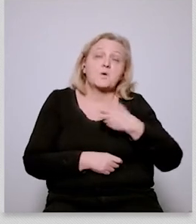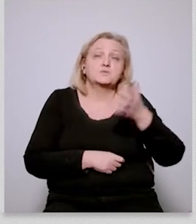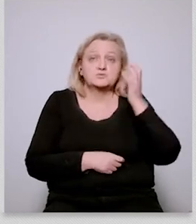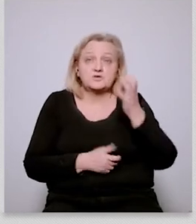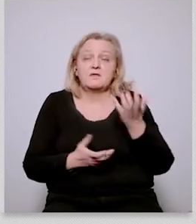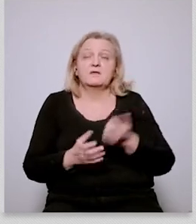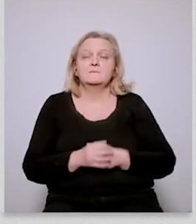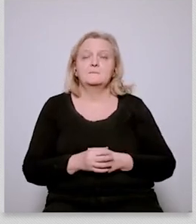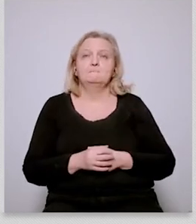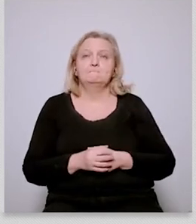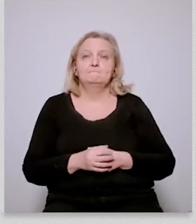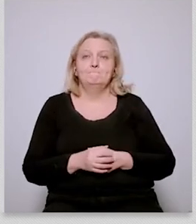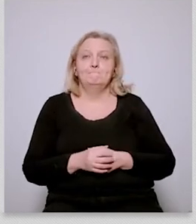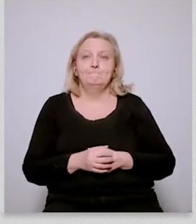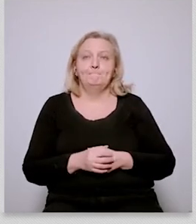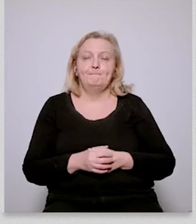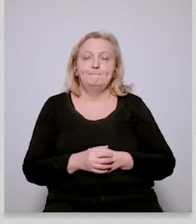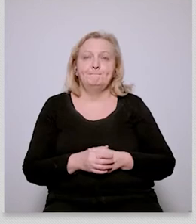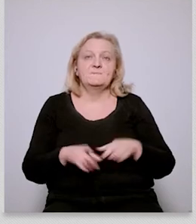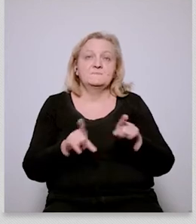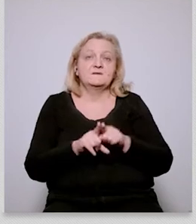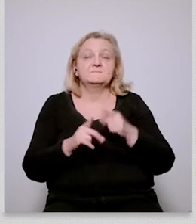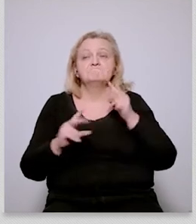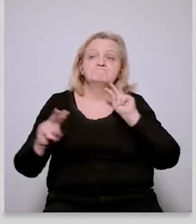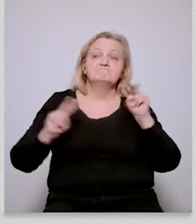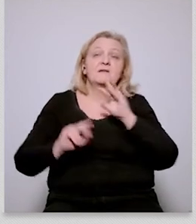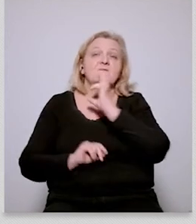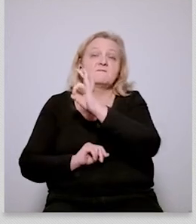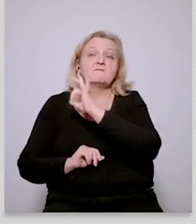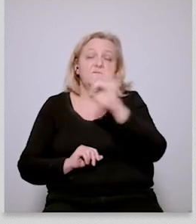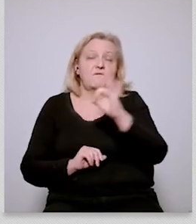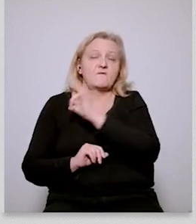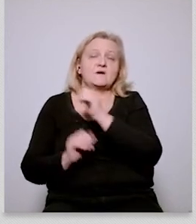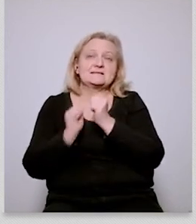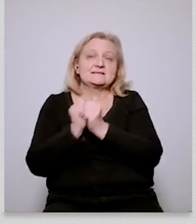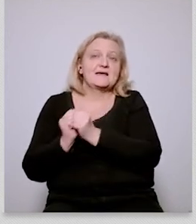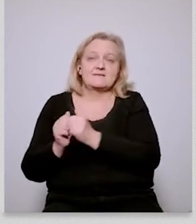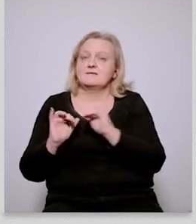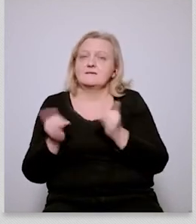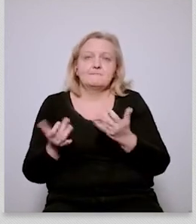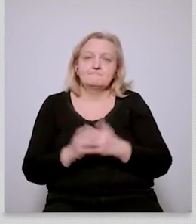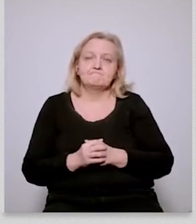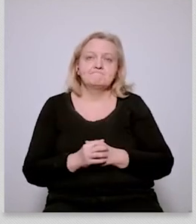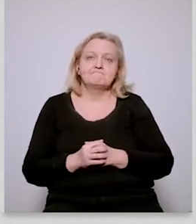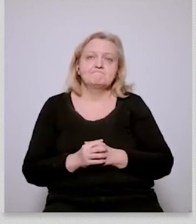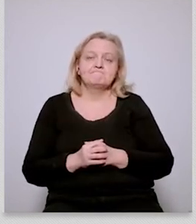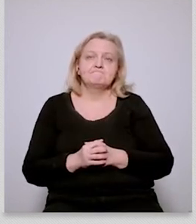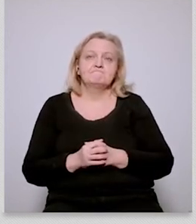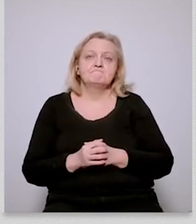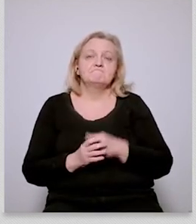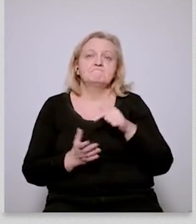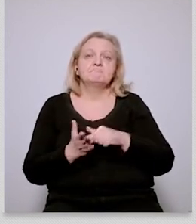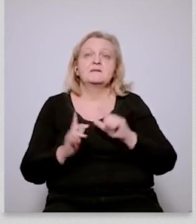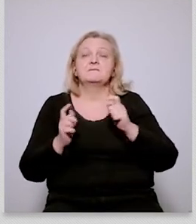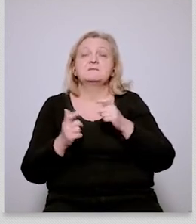in in this in this european struggle uh to to implement the green deal and what is also